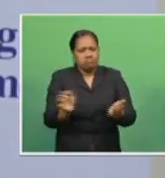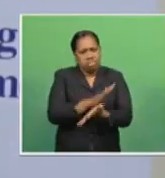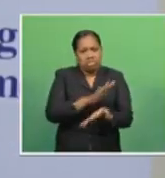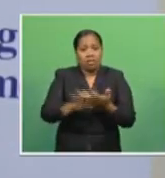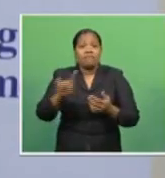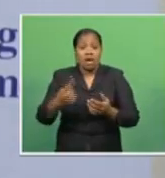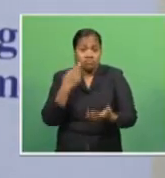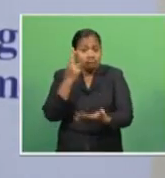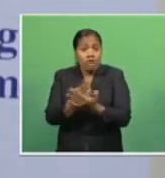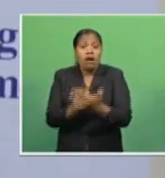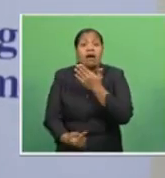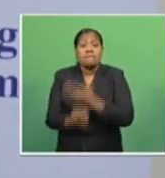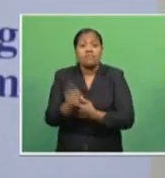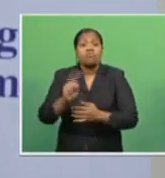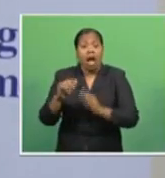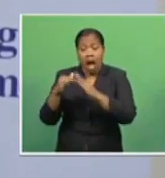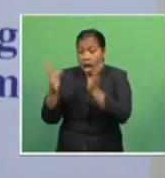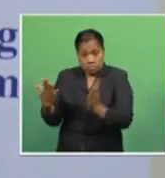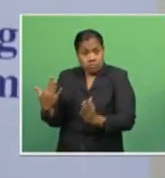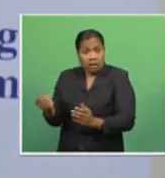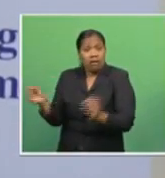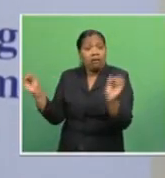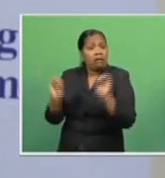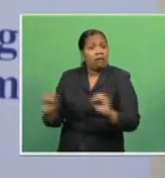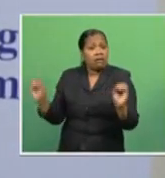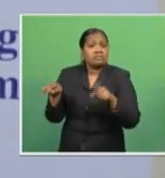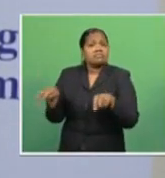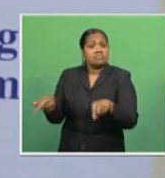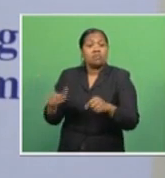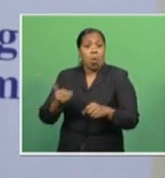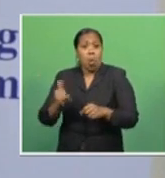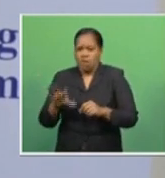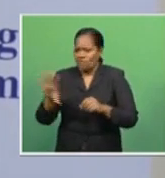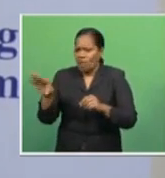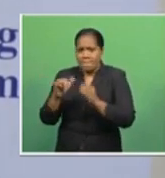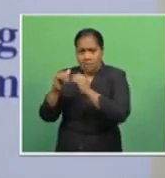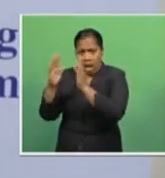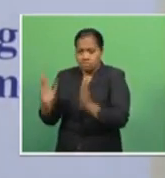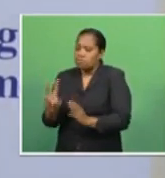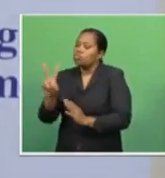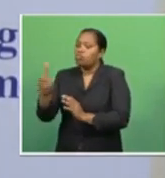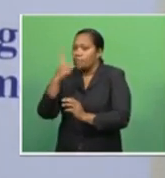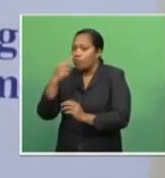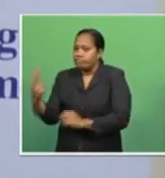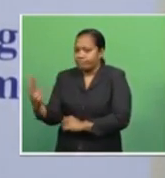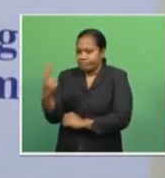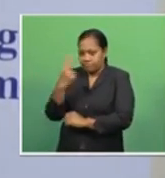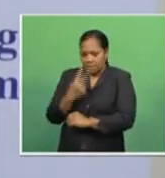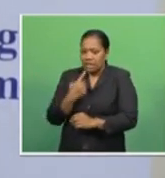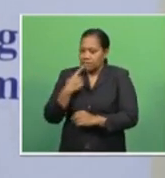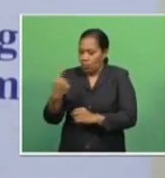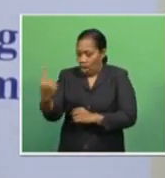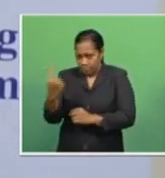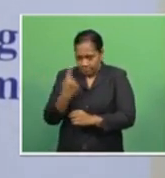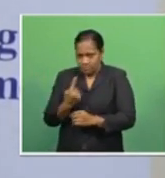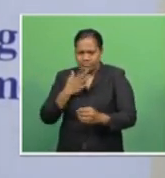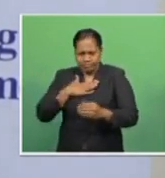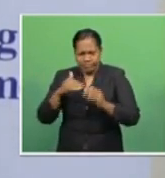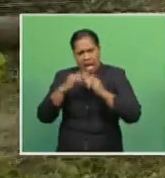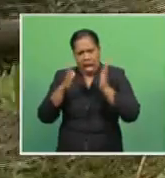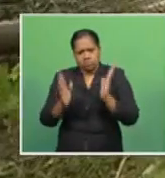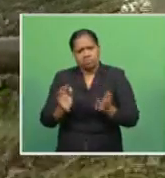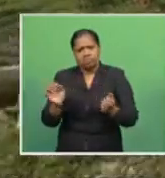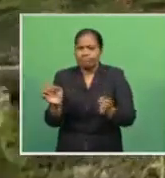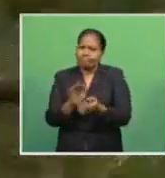Or from a household, two people will come forward and say my house was damaged. So the numbers were normally bloated.